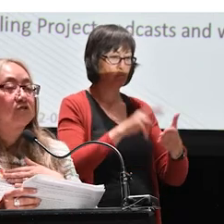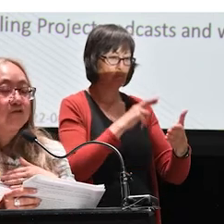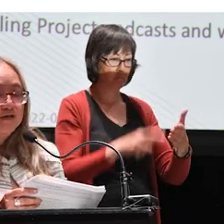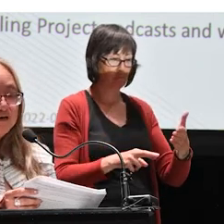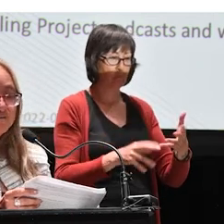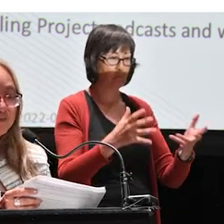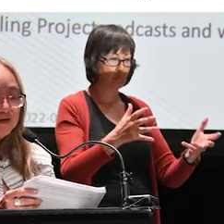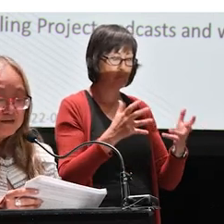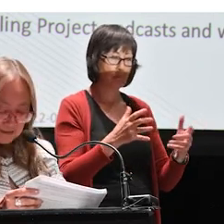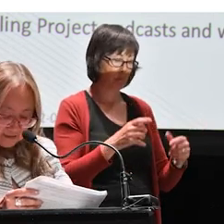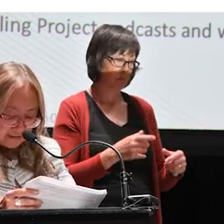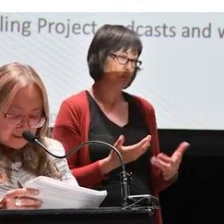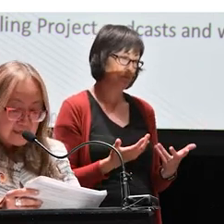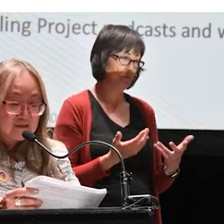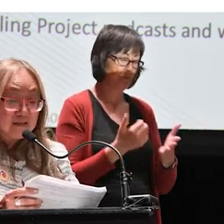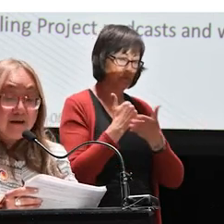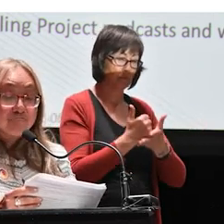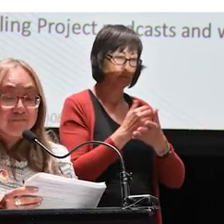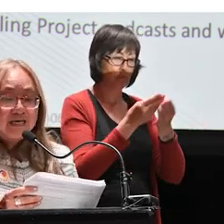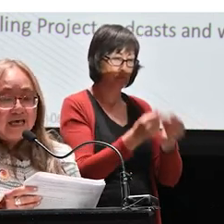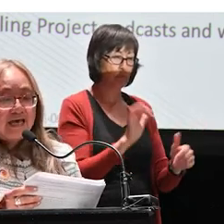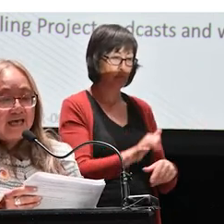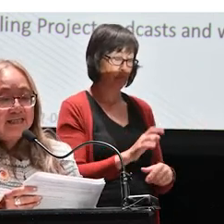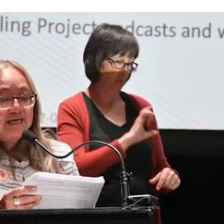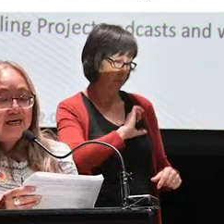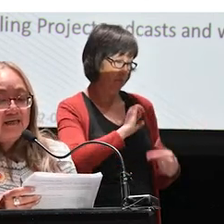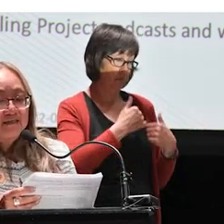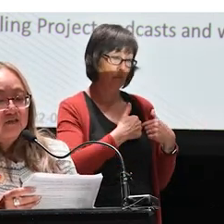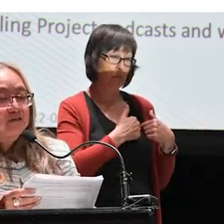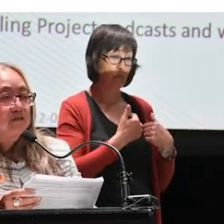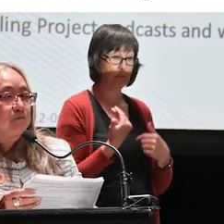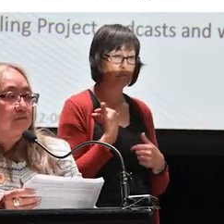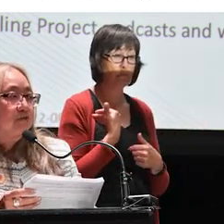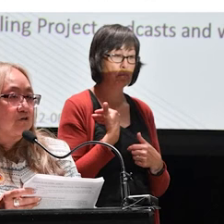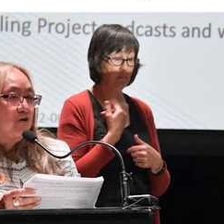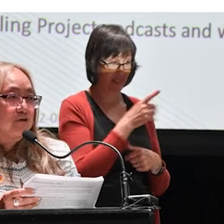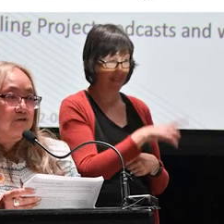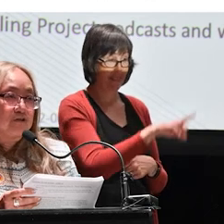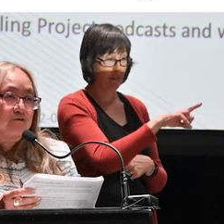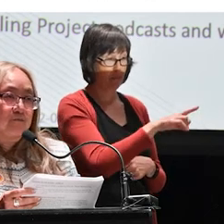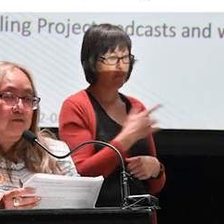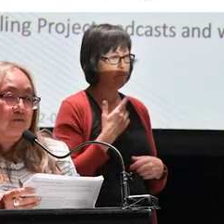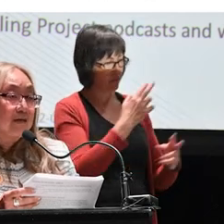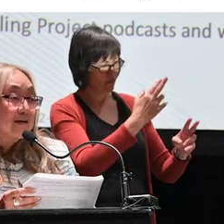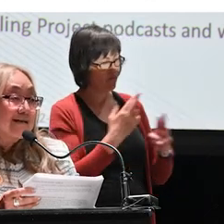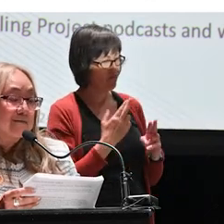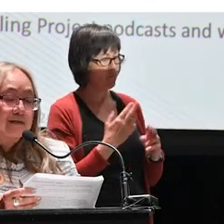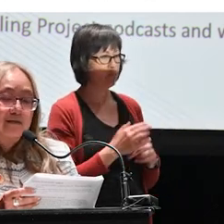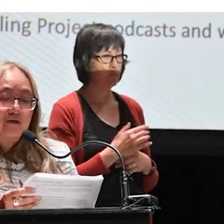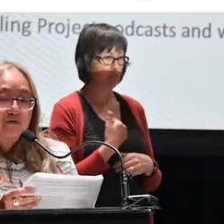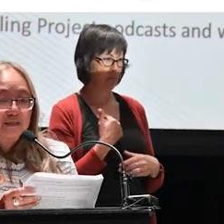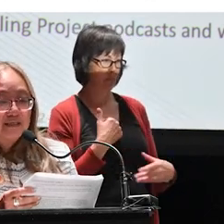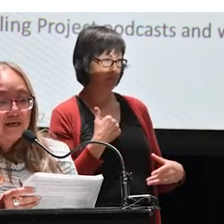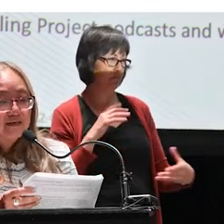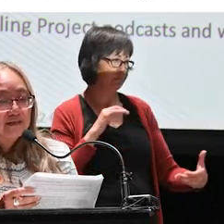to truth is them. And it's just such a privilege and an honor to be associated with